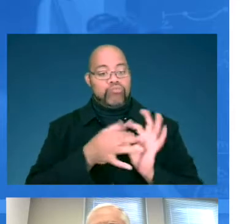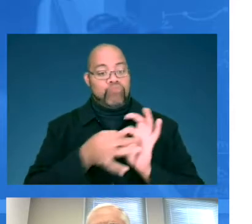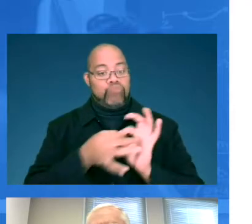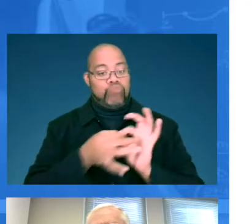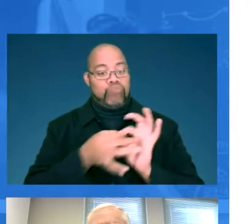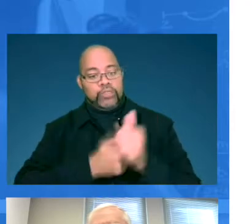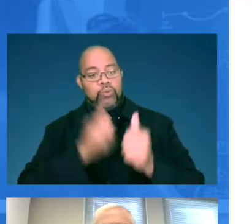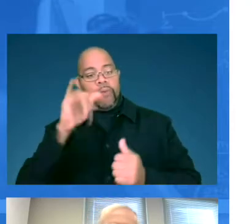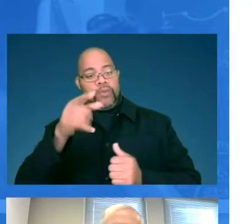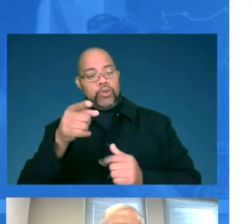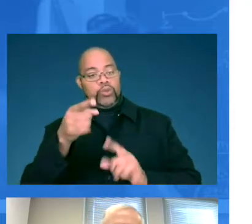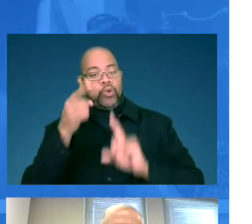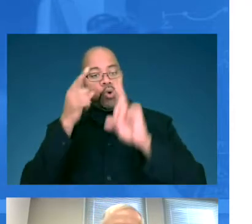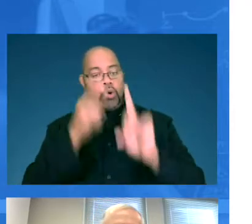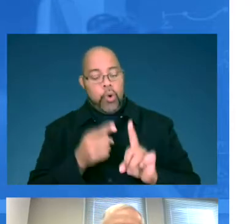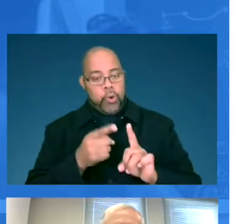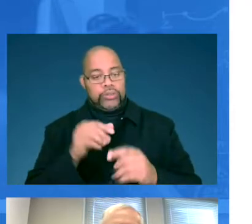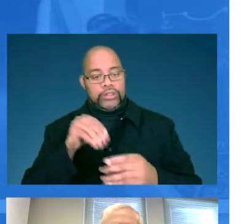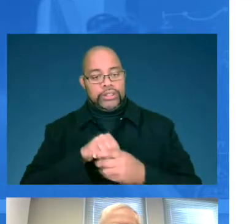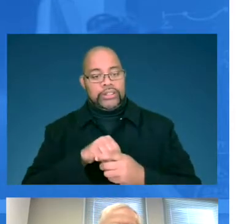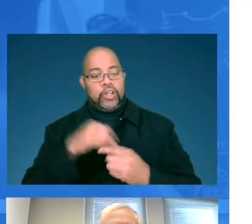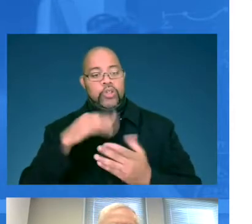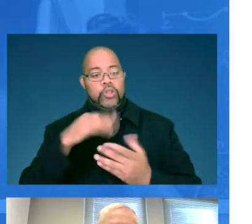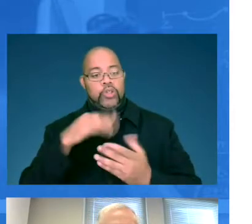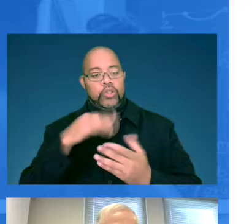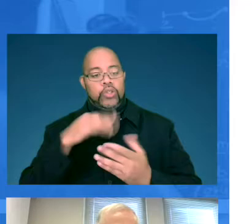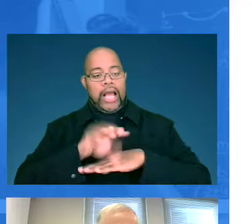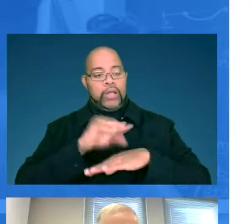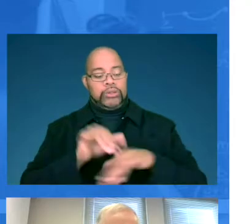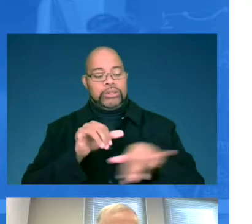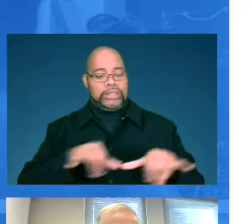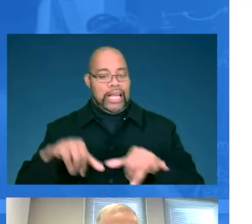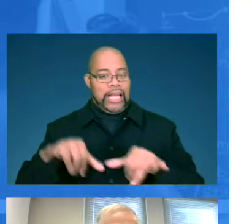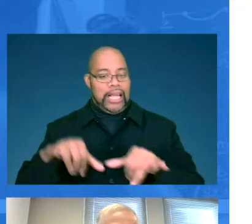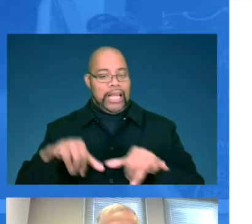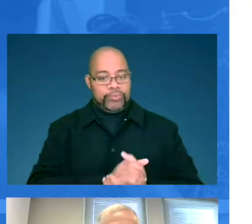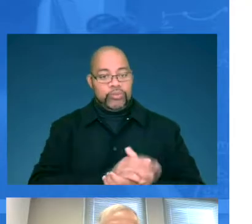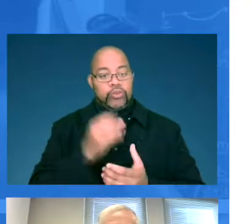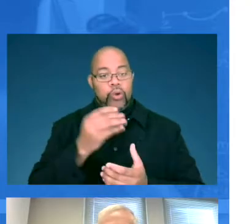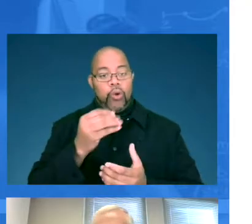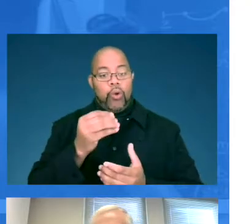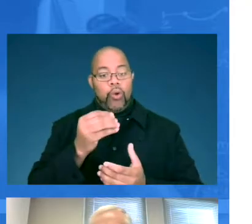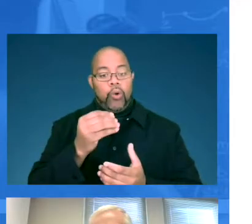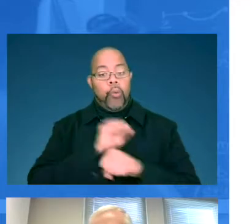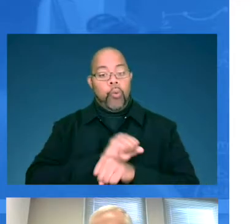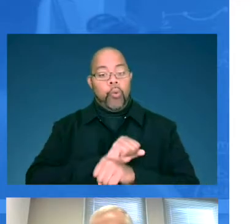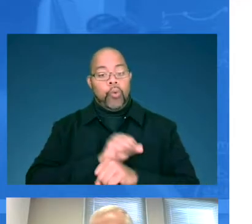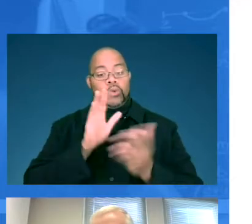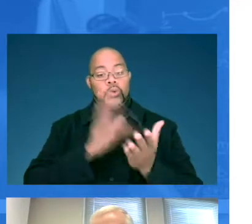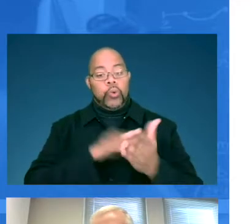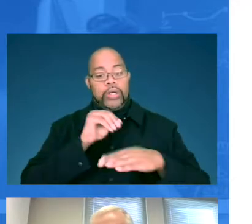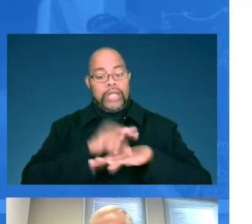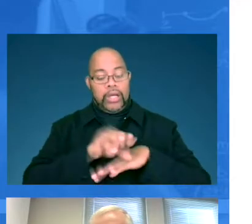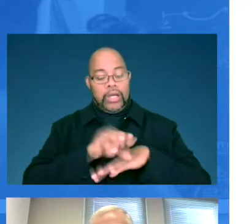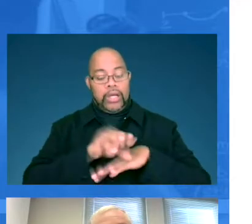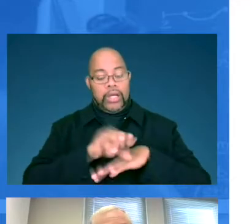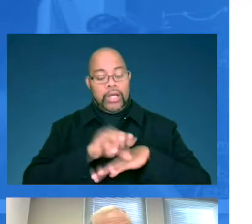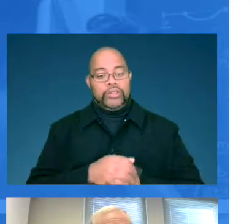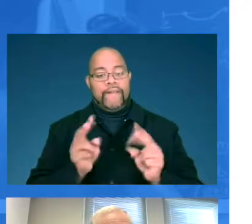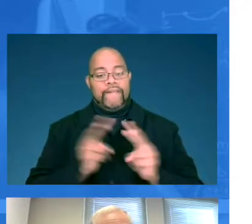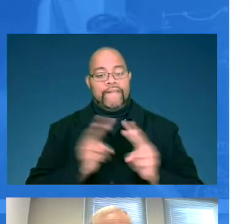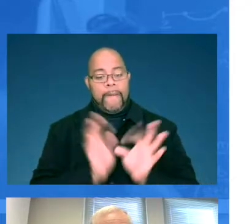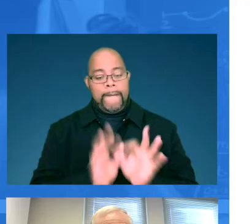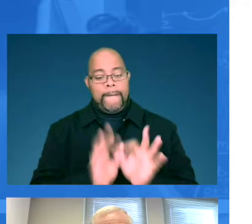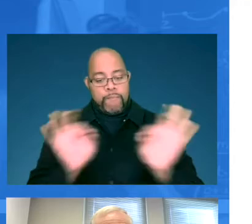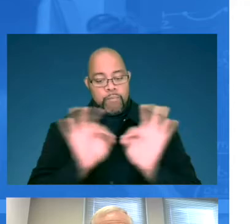because each one of those goals is in our school counseling standards. So the work of our school counselors is very